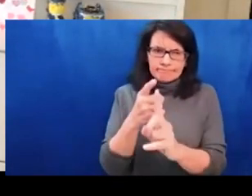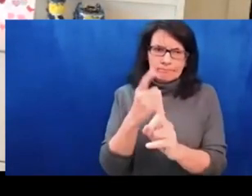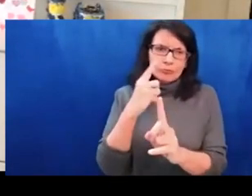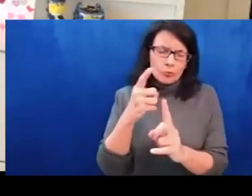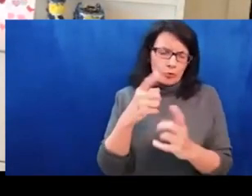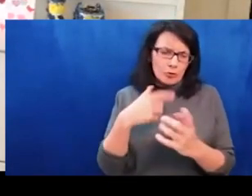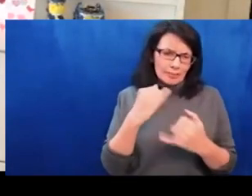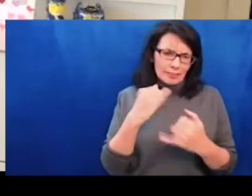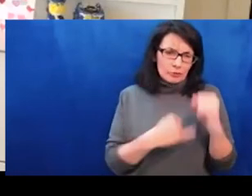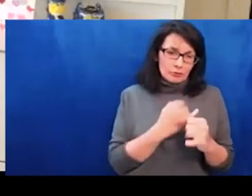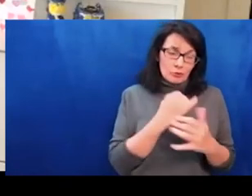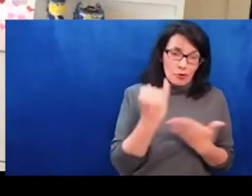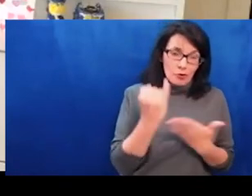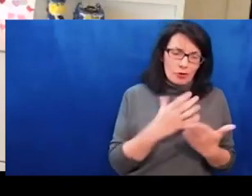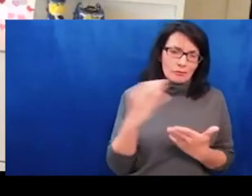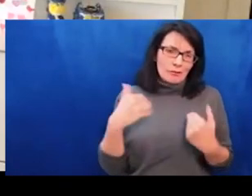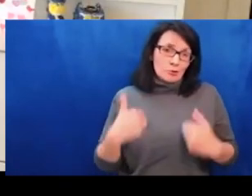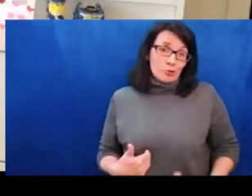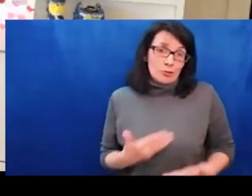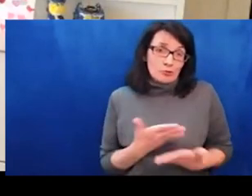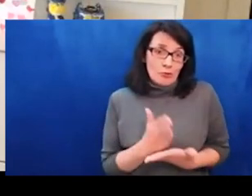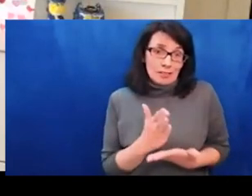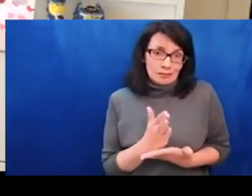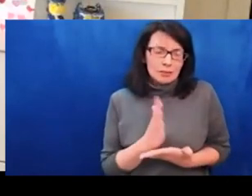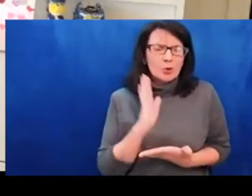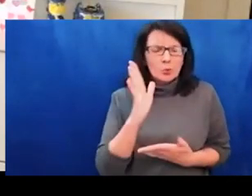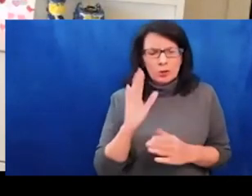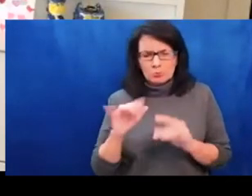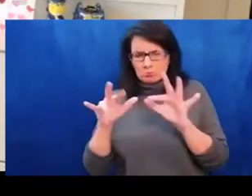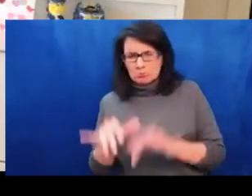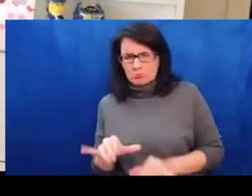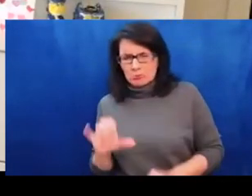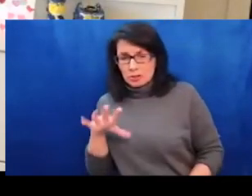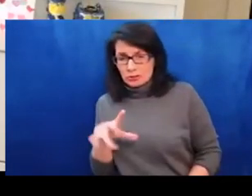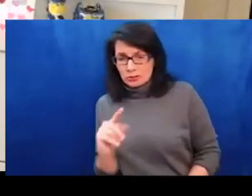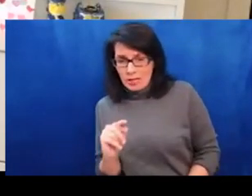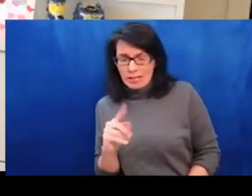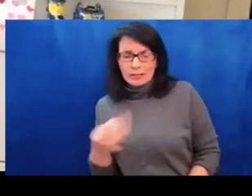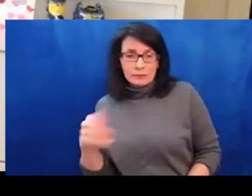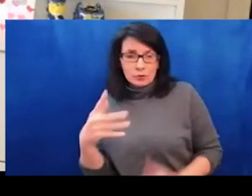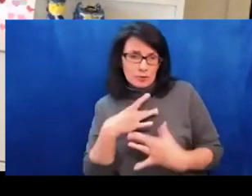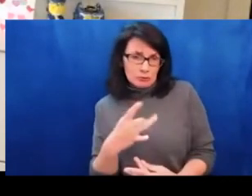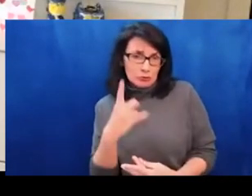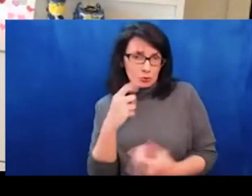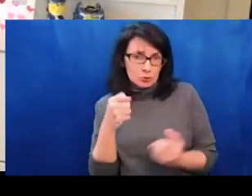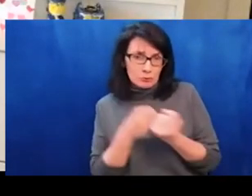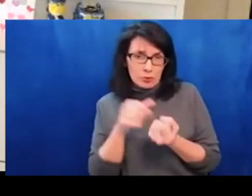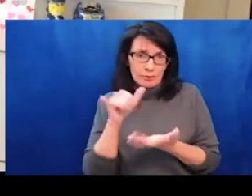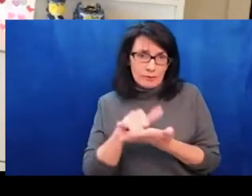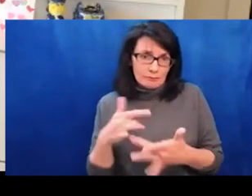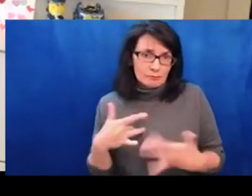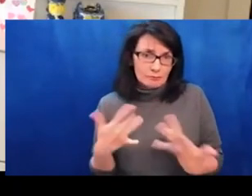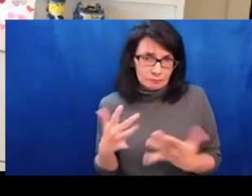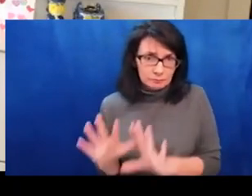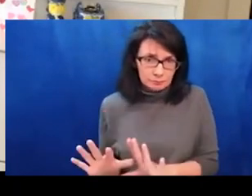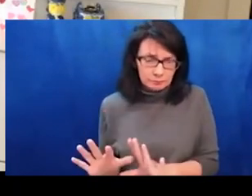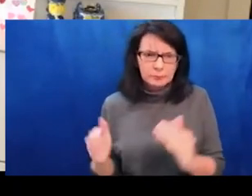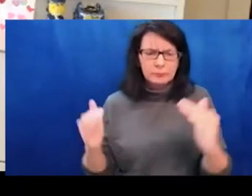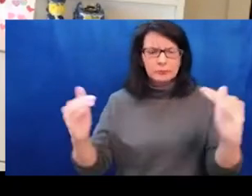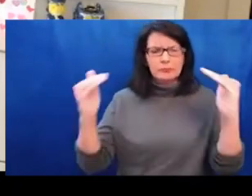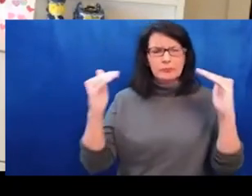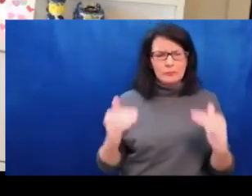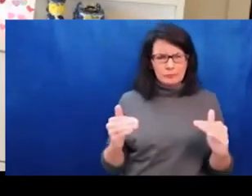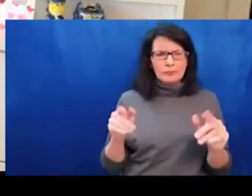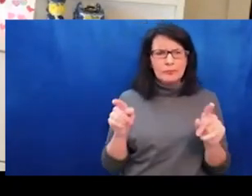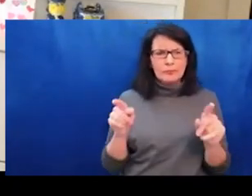also hearing from dozens of artists requesting assistance. A week ago, ARC organized a coordination meeting with 15 US-based